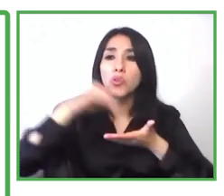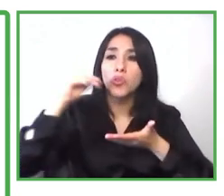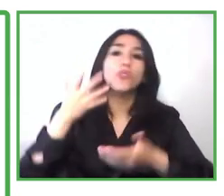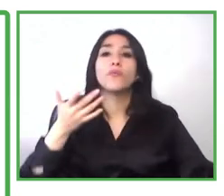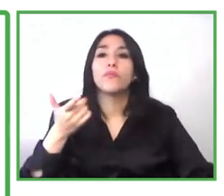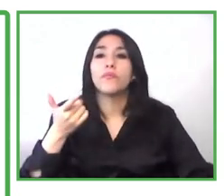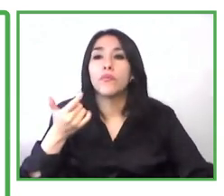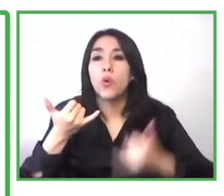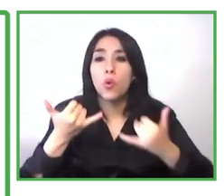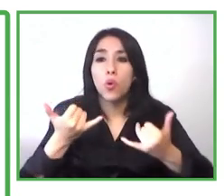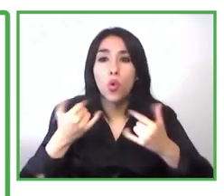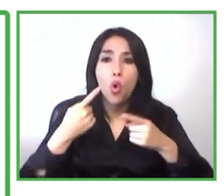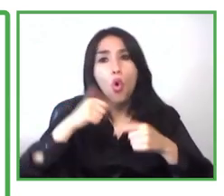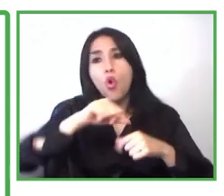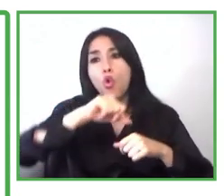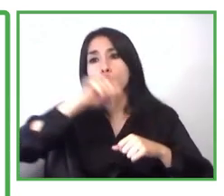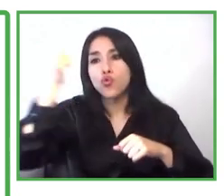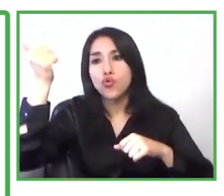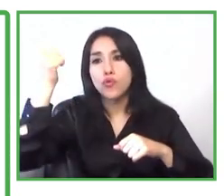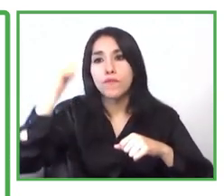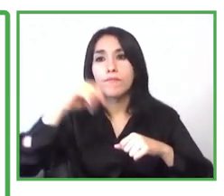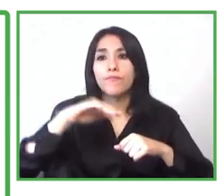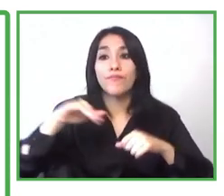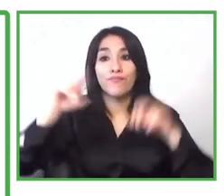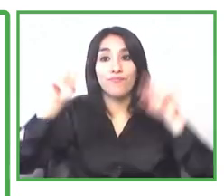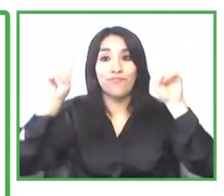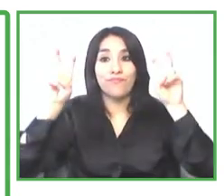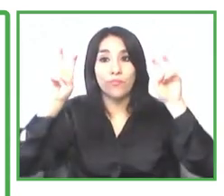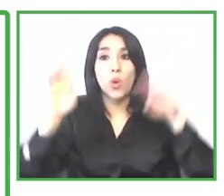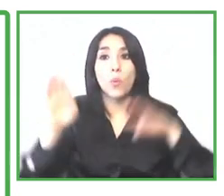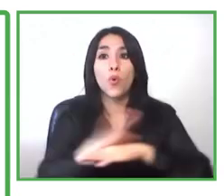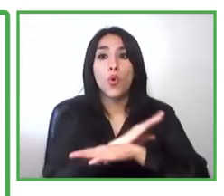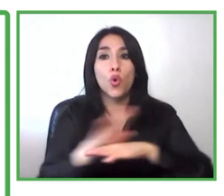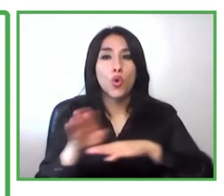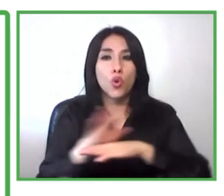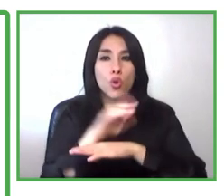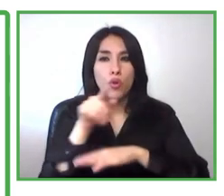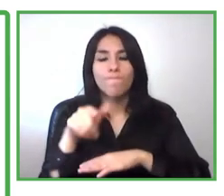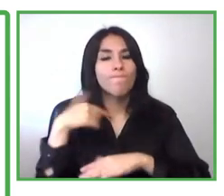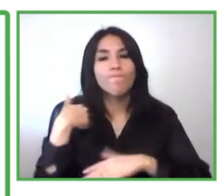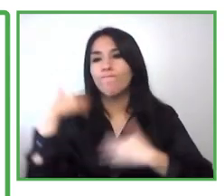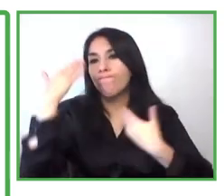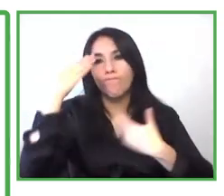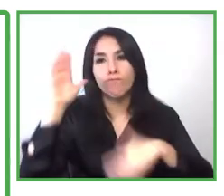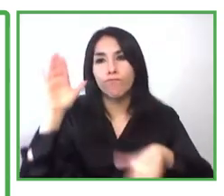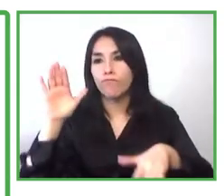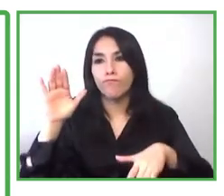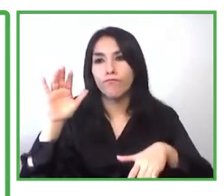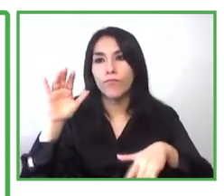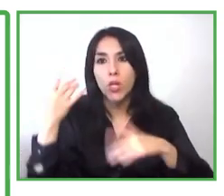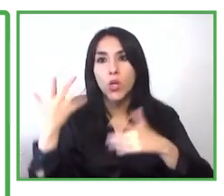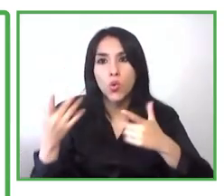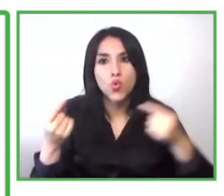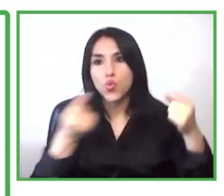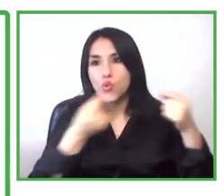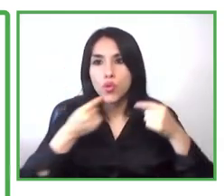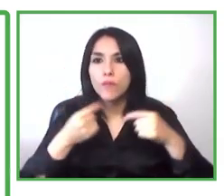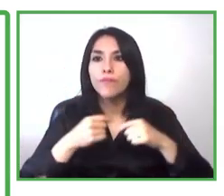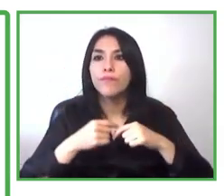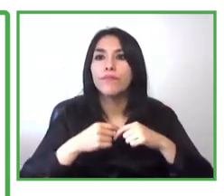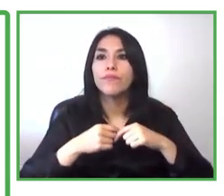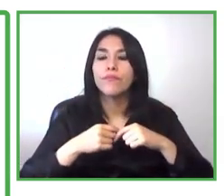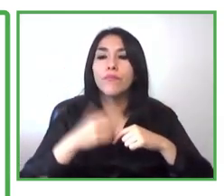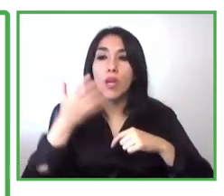a we have partnership corporate partnership with a bank who uh after completing the